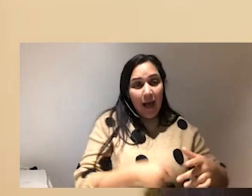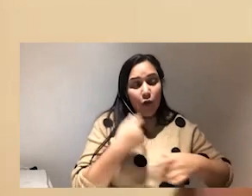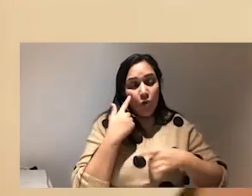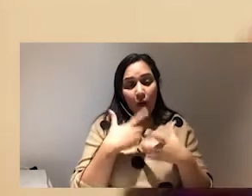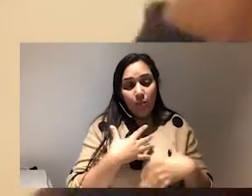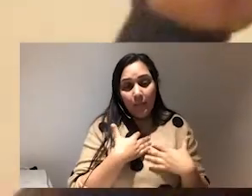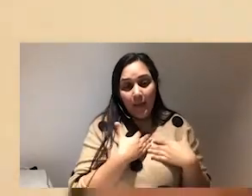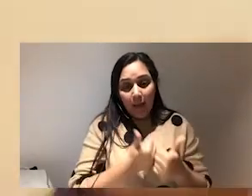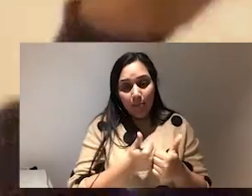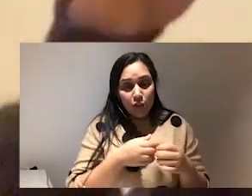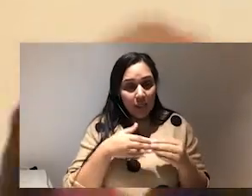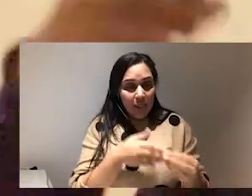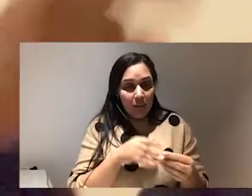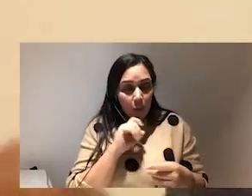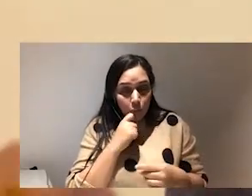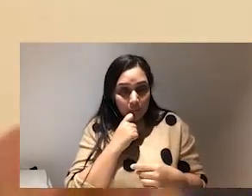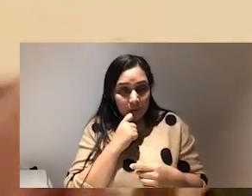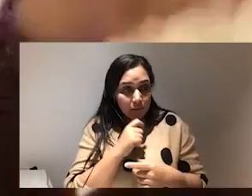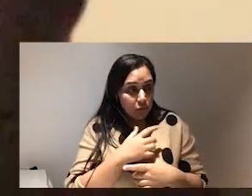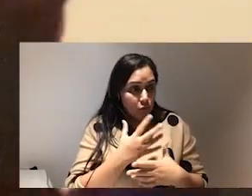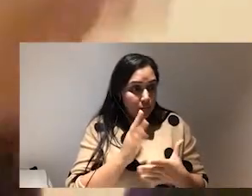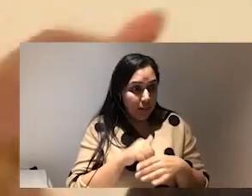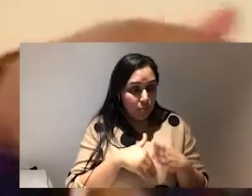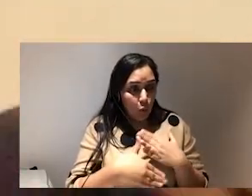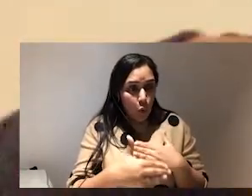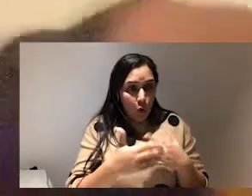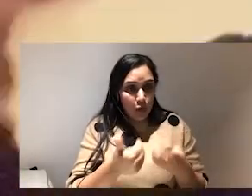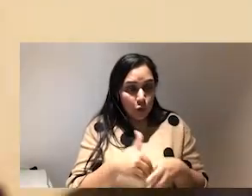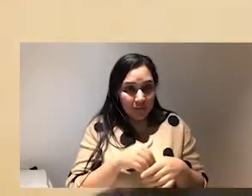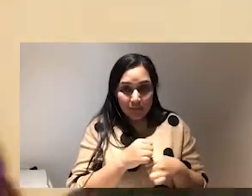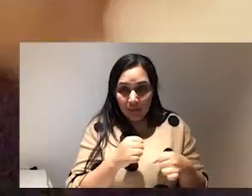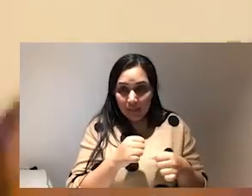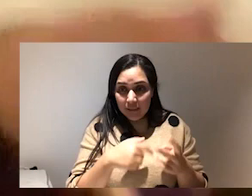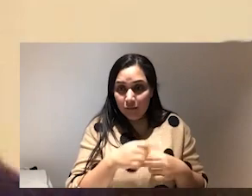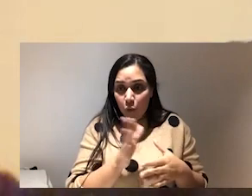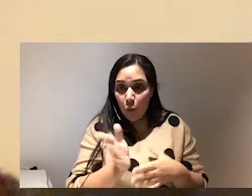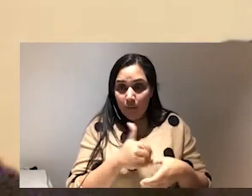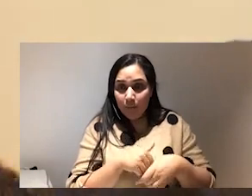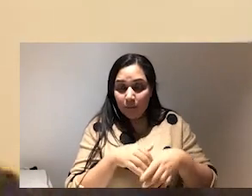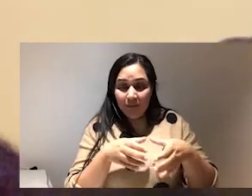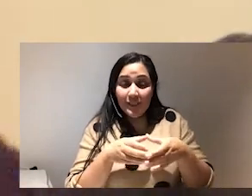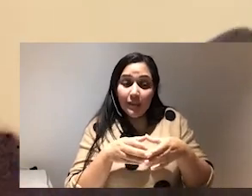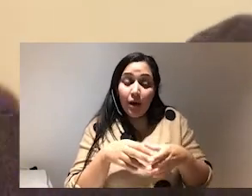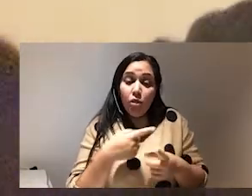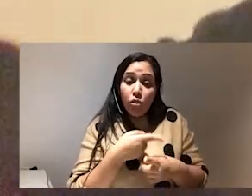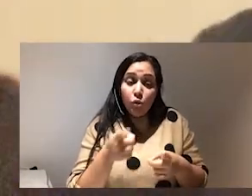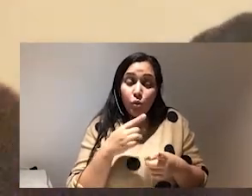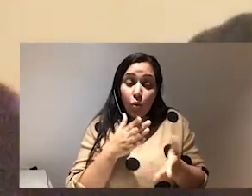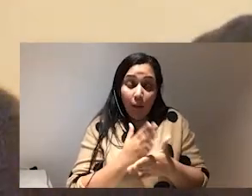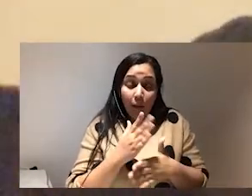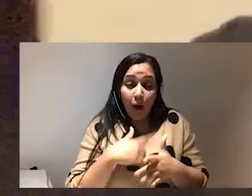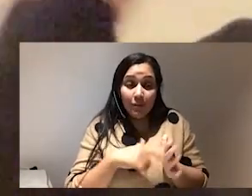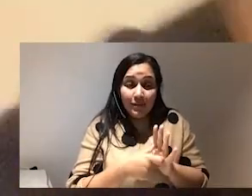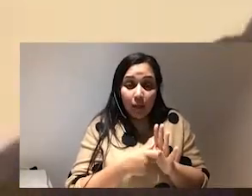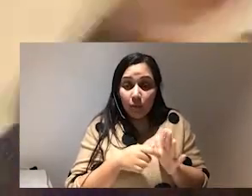leader that i am now to hold even more inclusive spaces but for all members of the team and those that are disabled or and may be in the